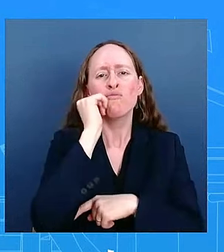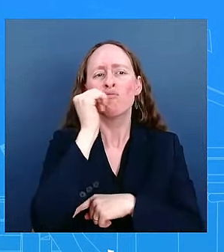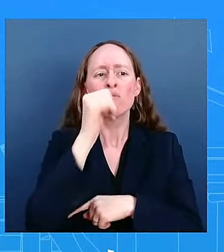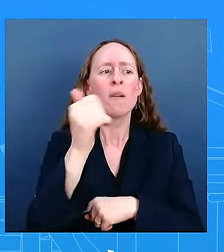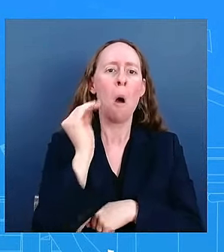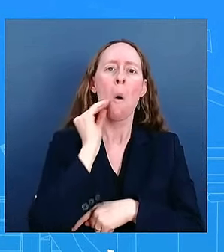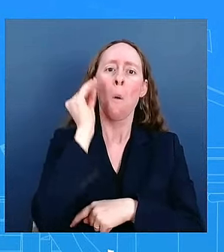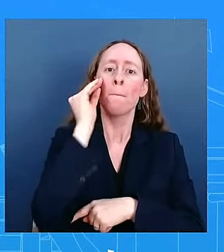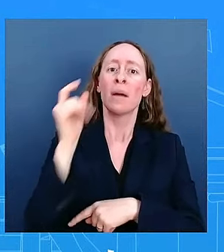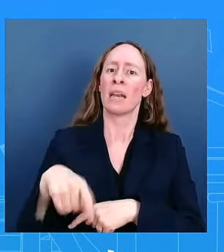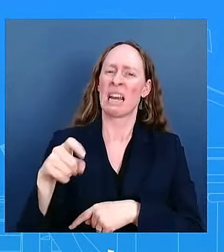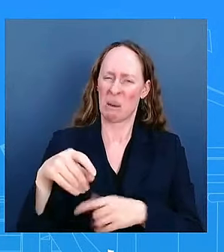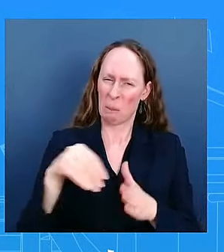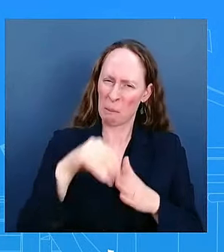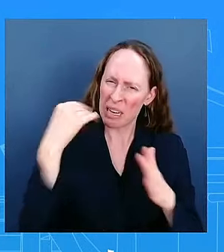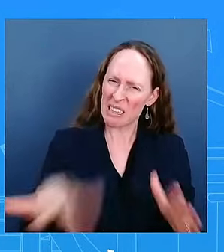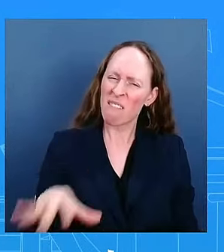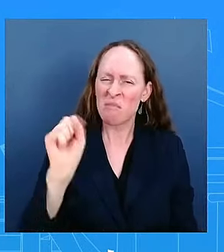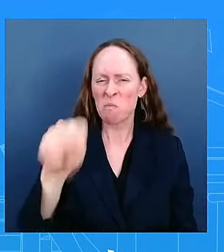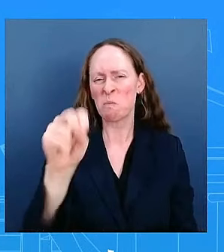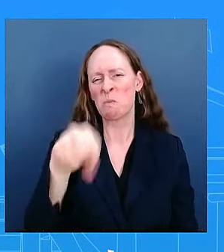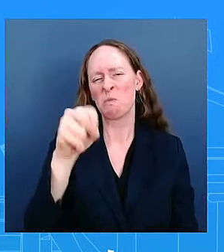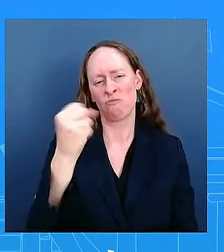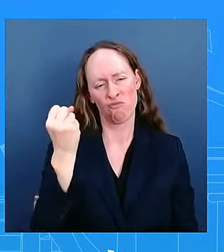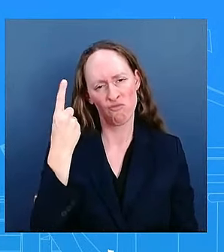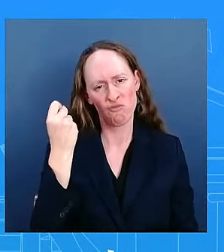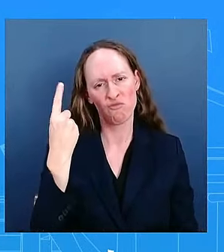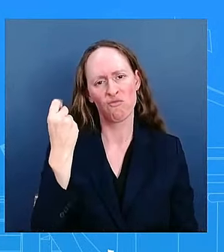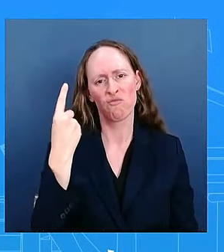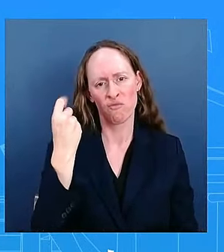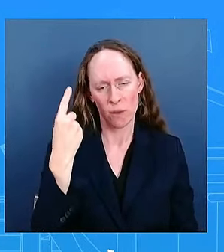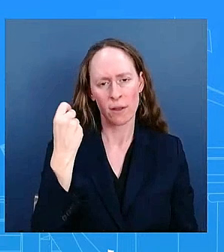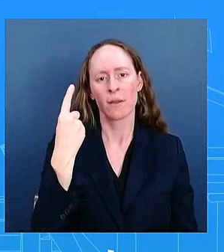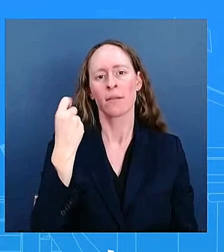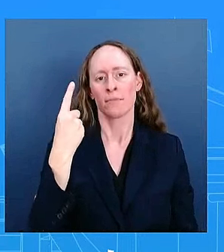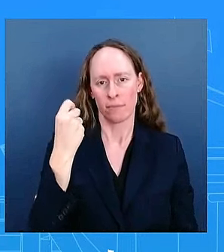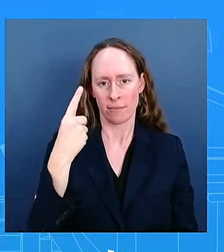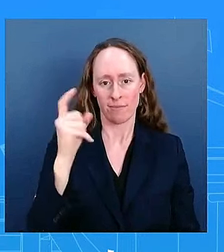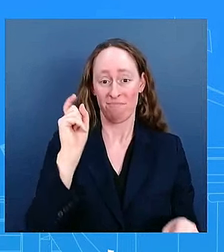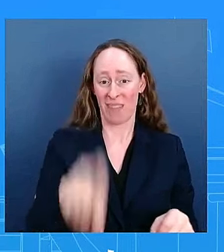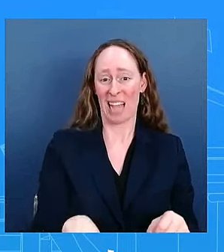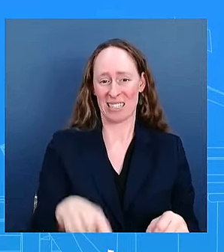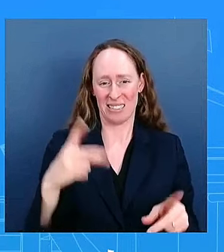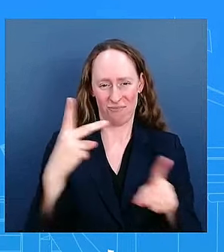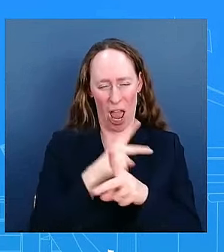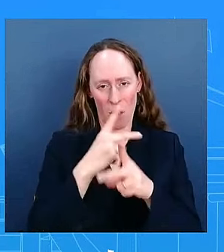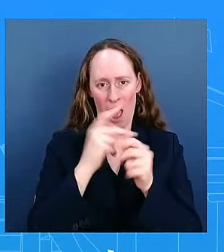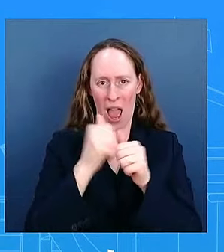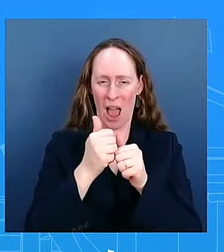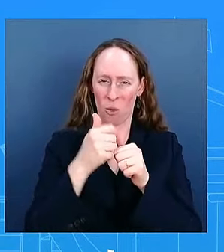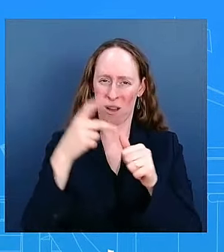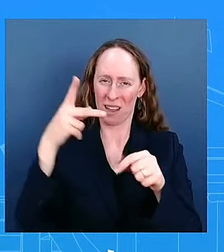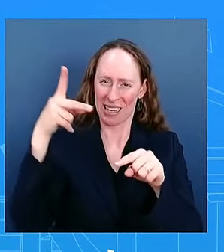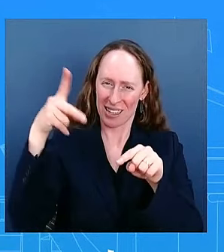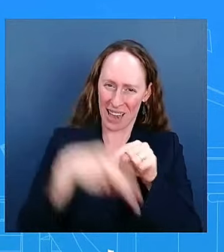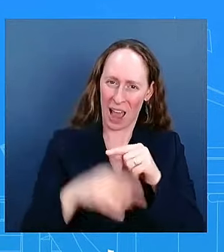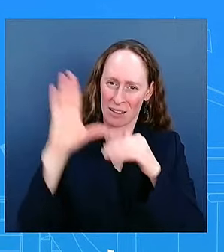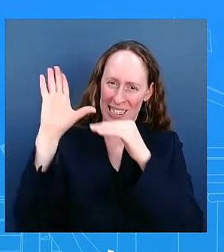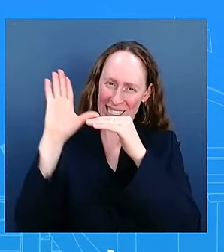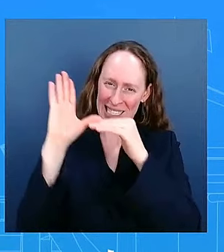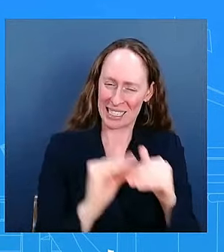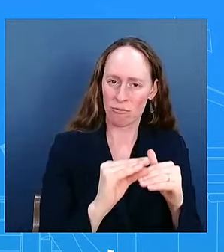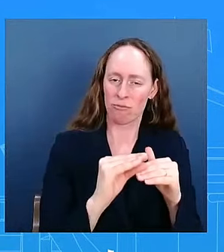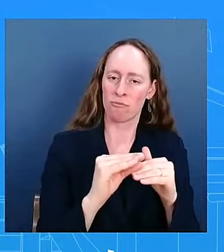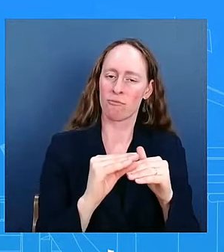urgent today as it was yesterday or before we got any of these reports there is no economic report that is going to make any of us say